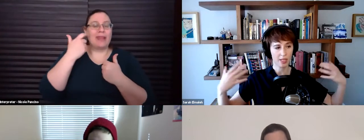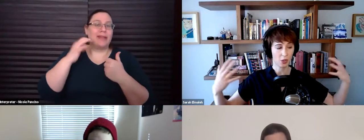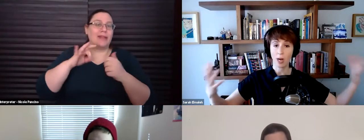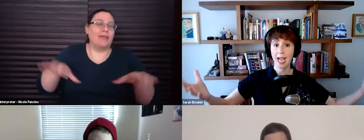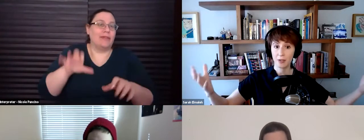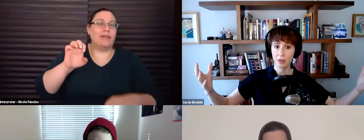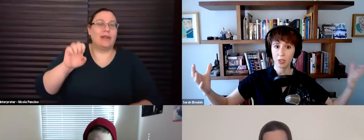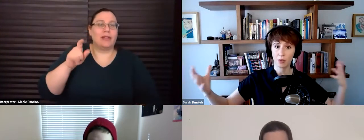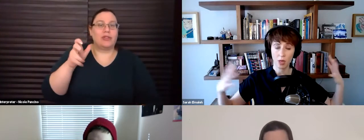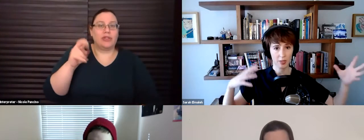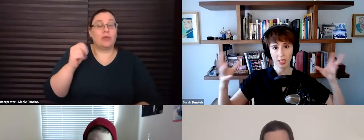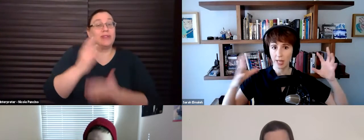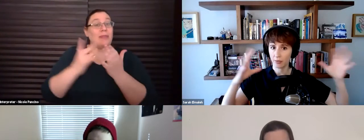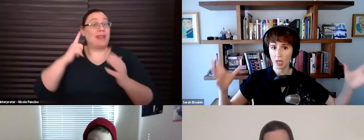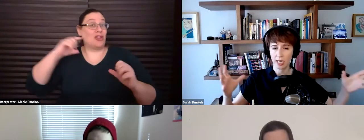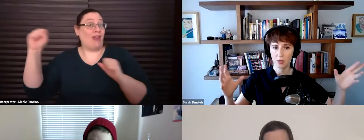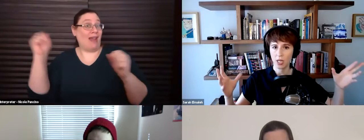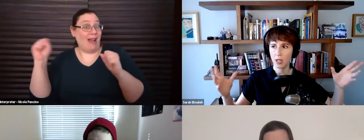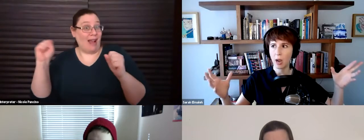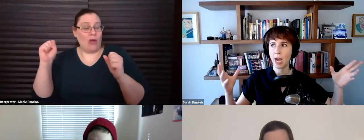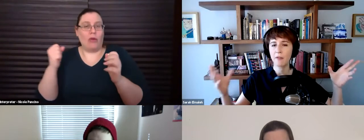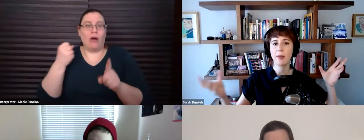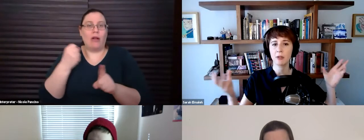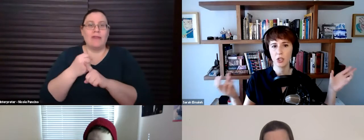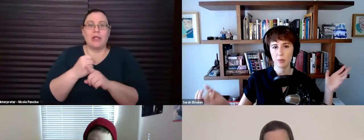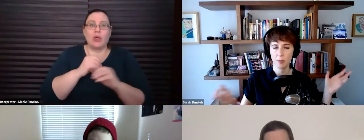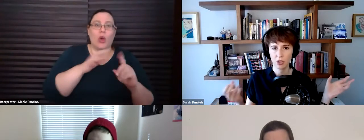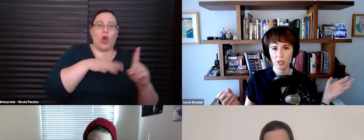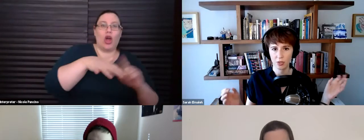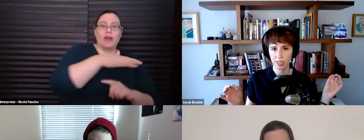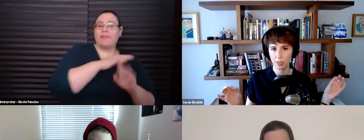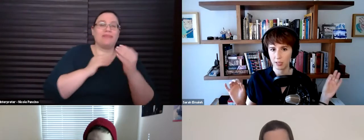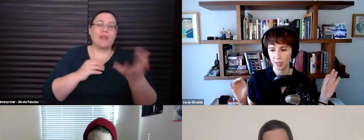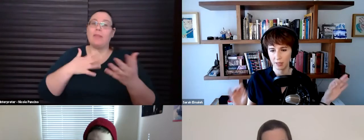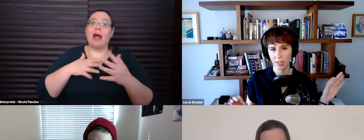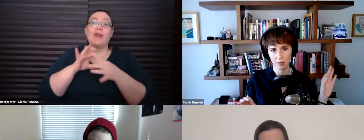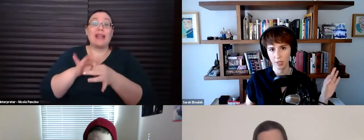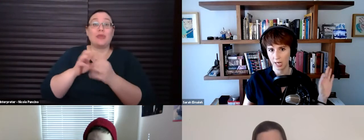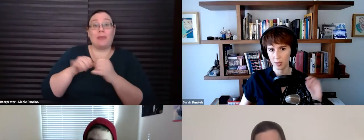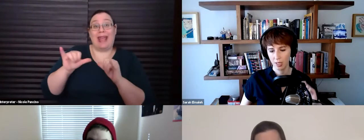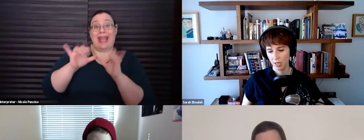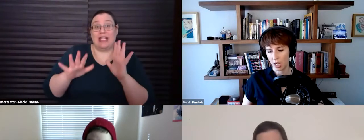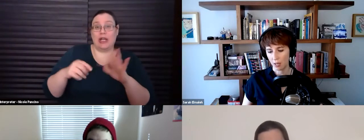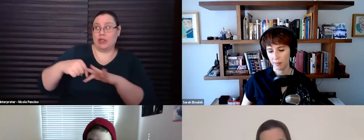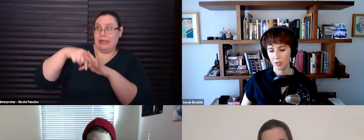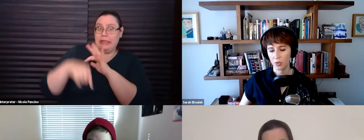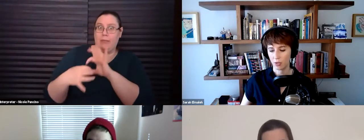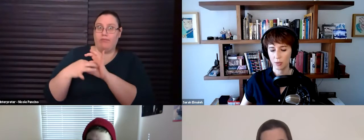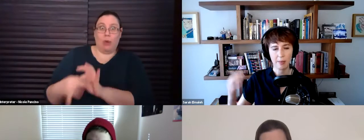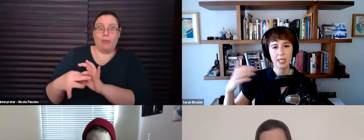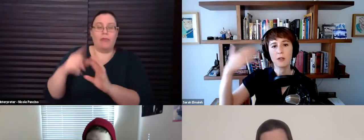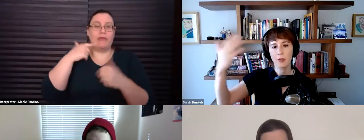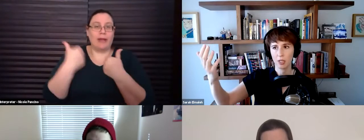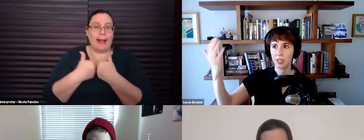some things are quite loud that you do all of a sudden out of context, I find my relationships with my engineers are deeply significant for games. Um, and